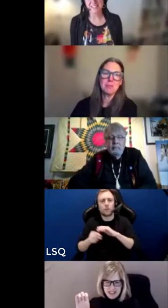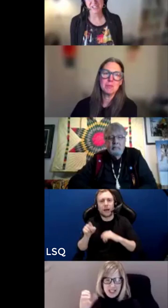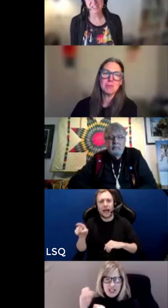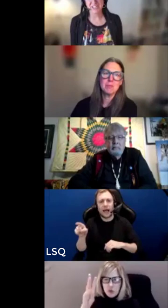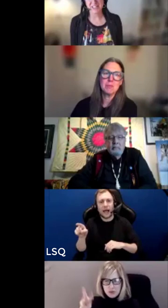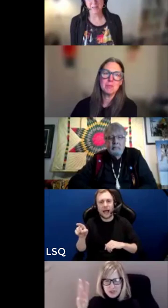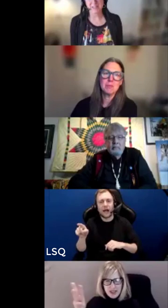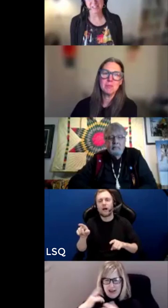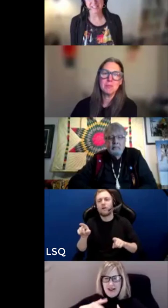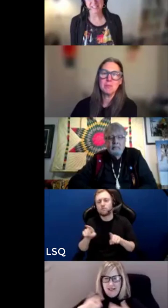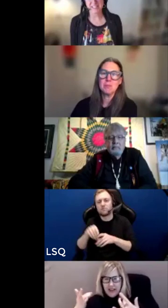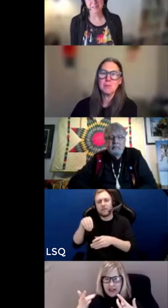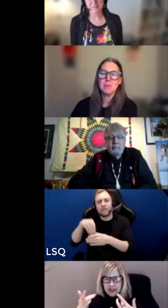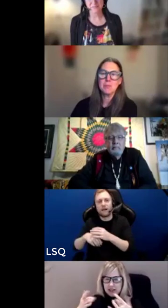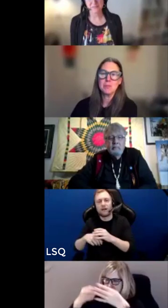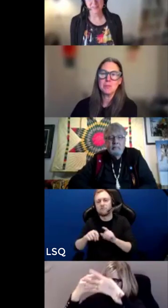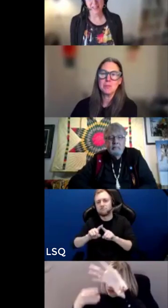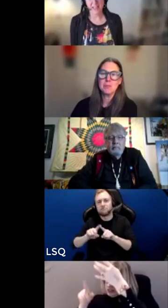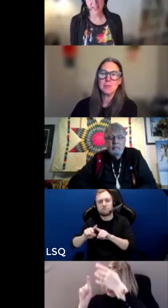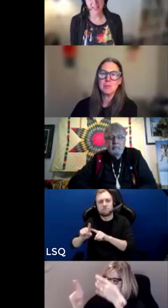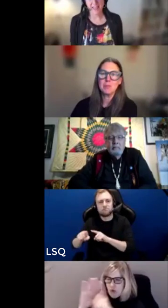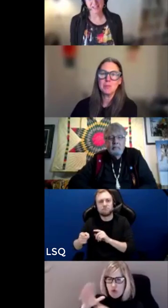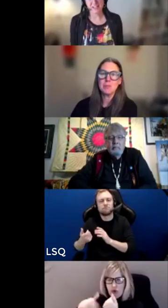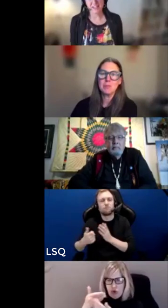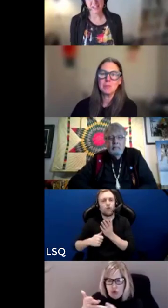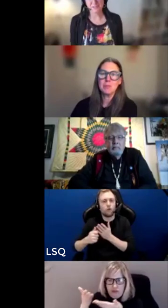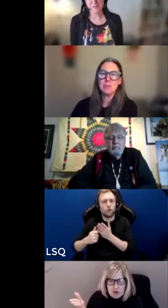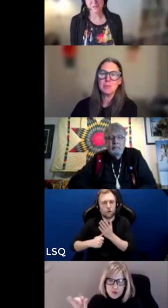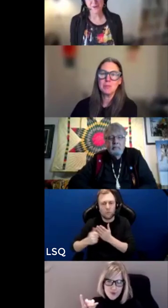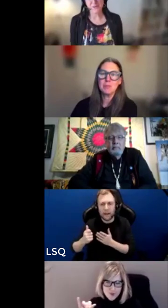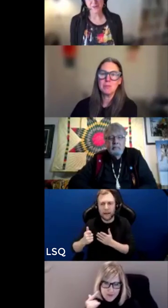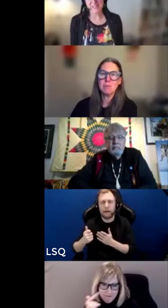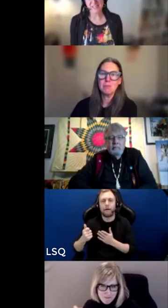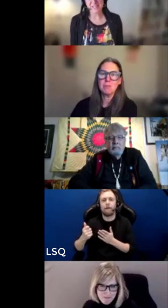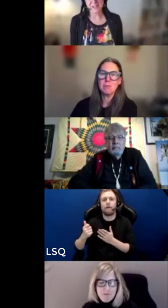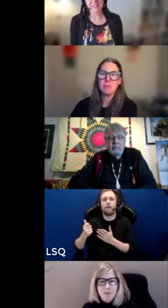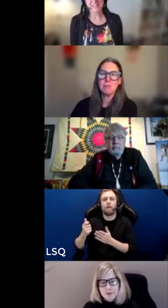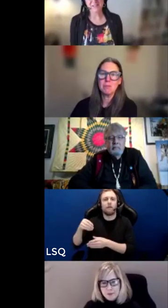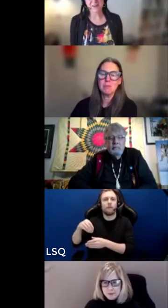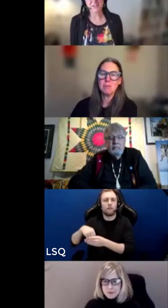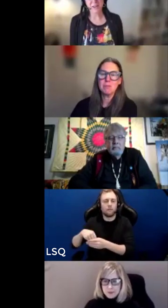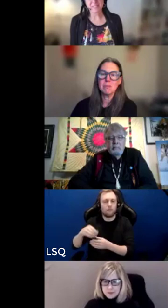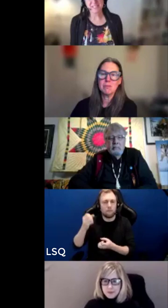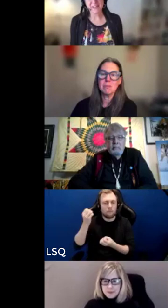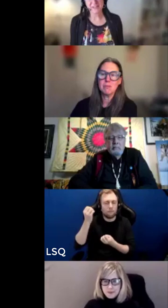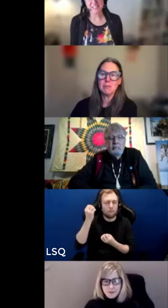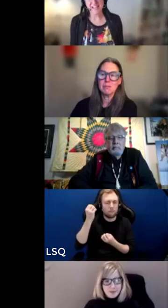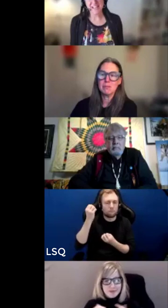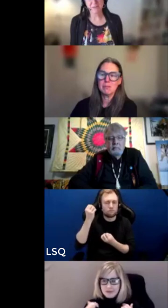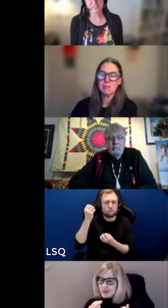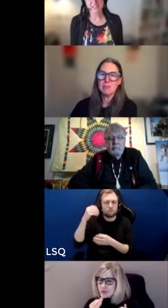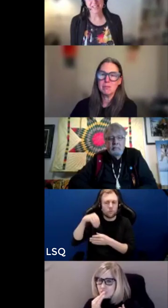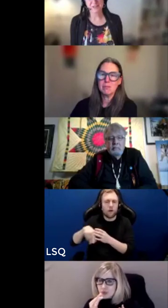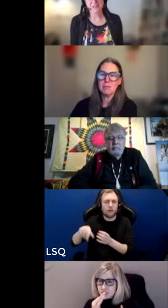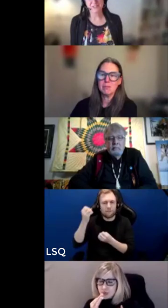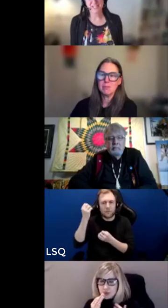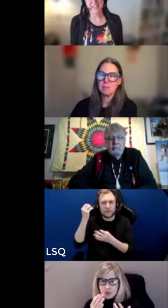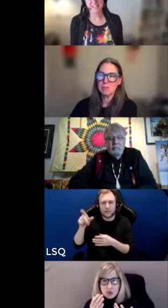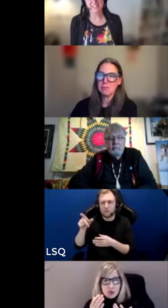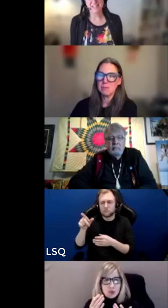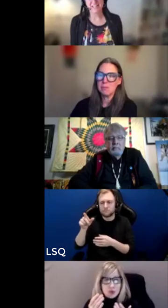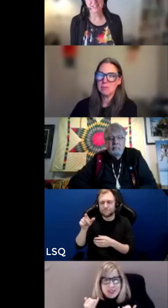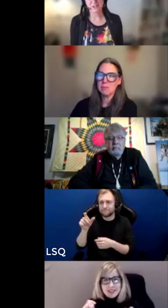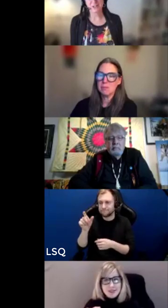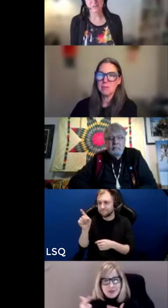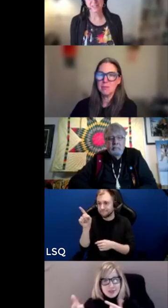section in the coming days and just before we leave our time together today i want to hand over